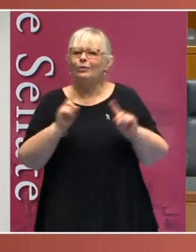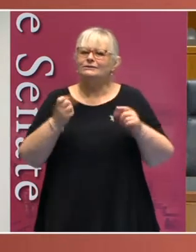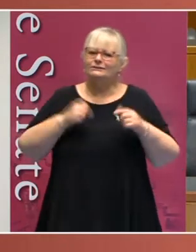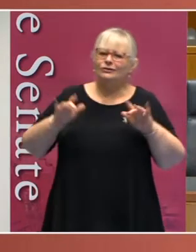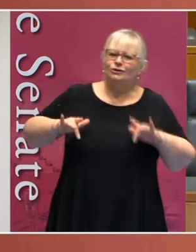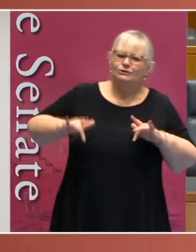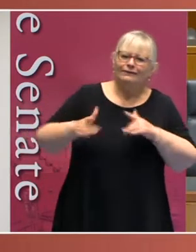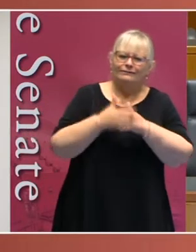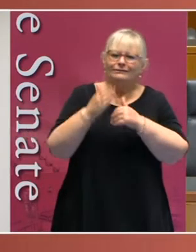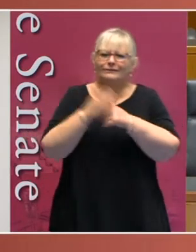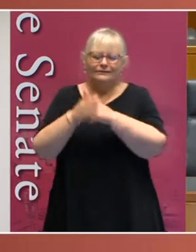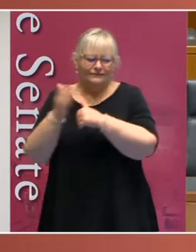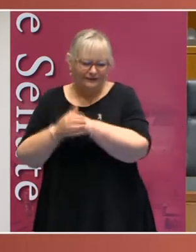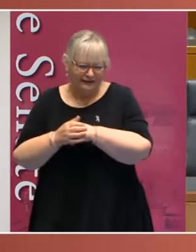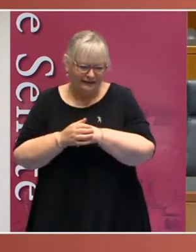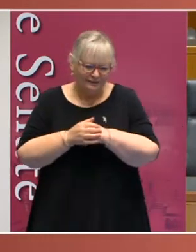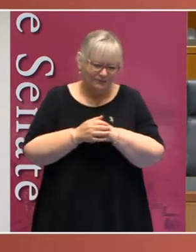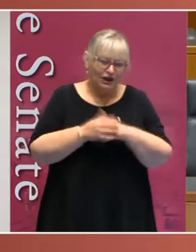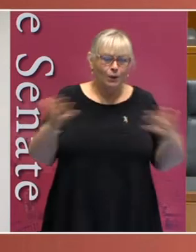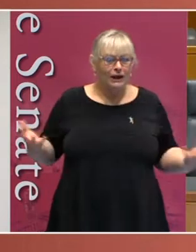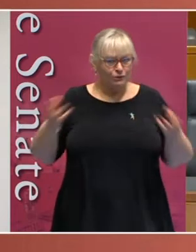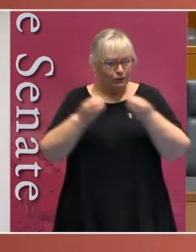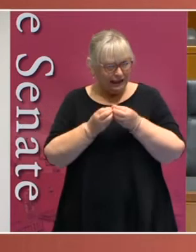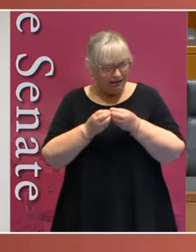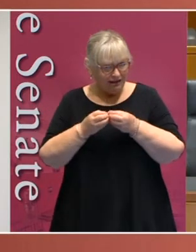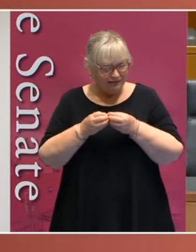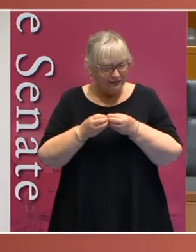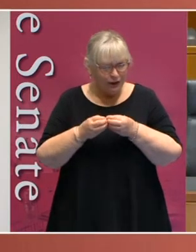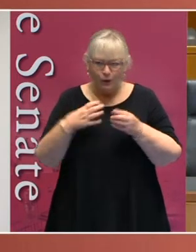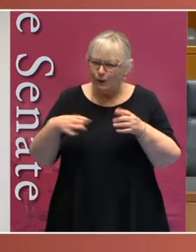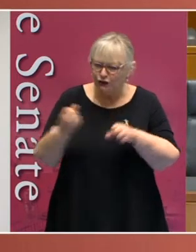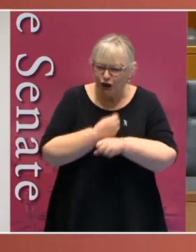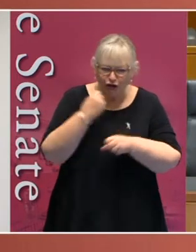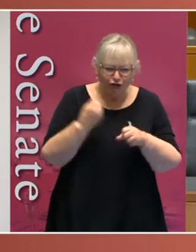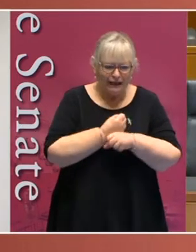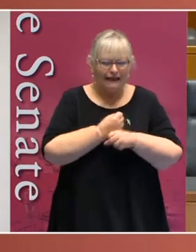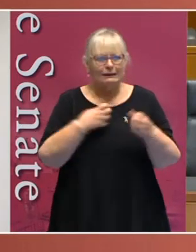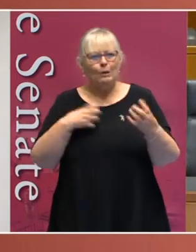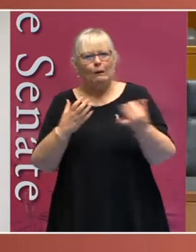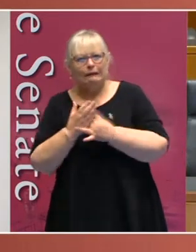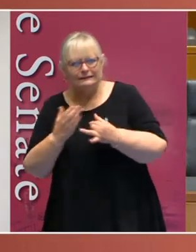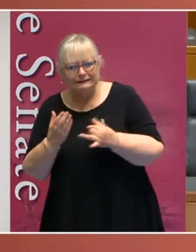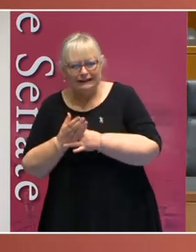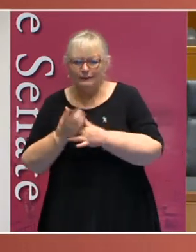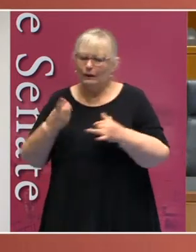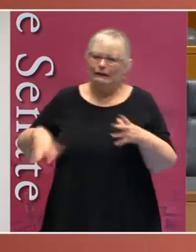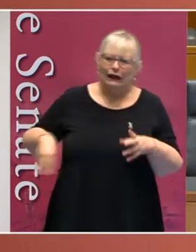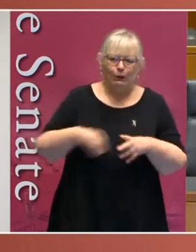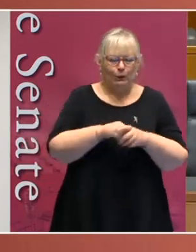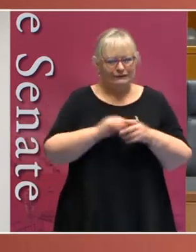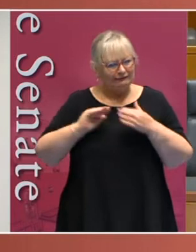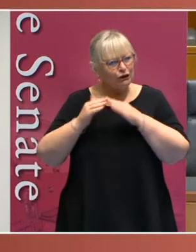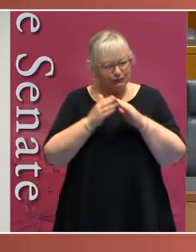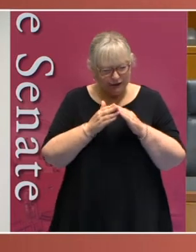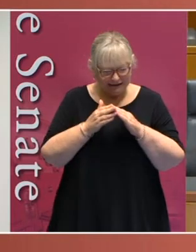us. We are united as a community in our desire to create an accessible and inclusive community